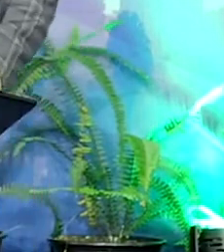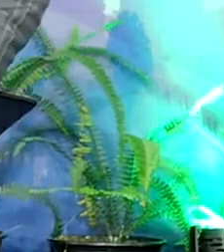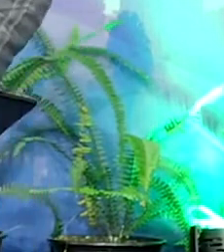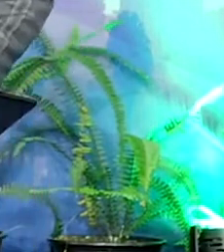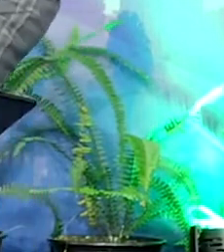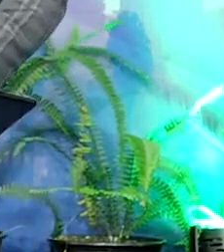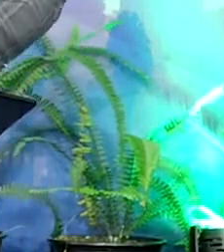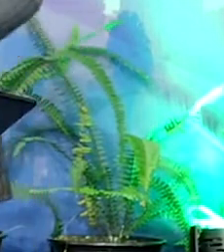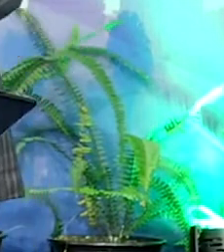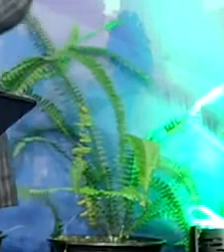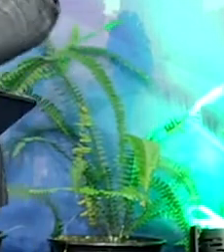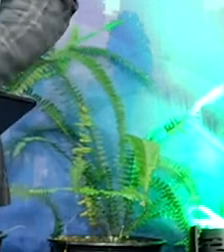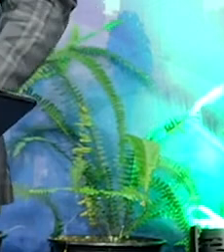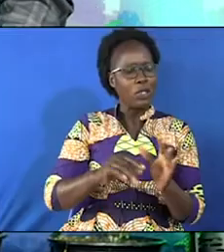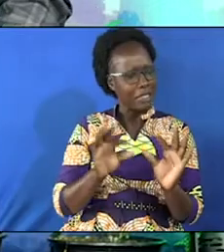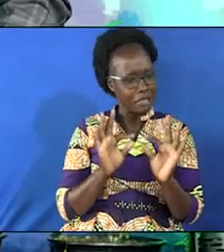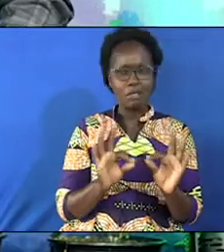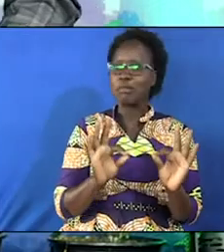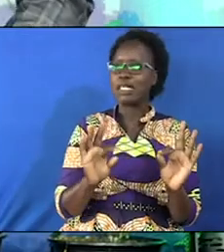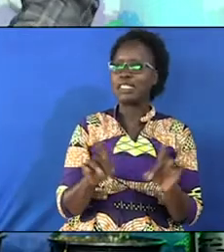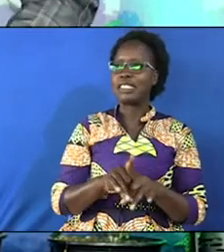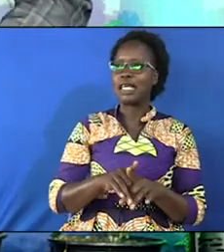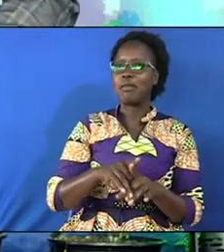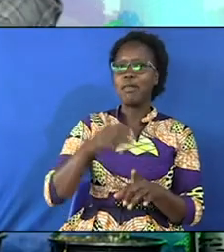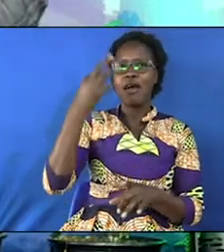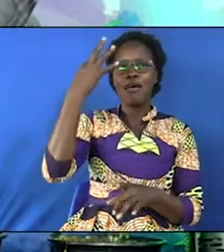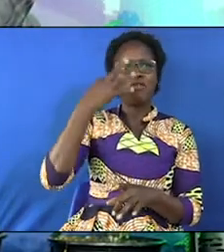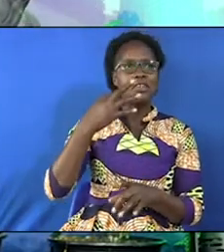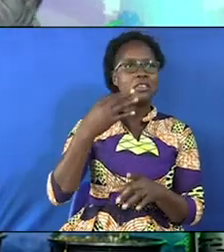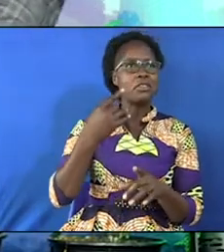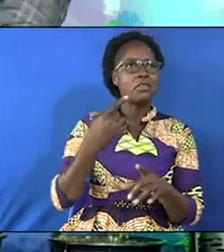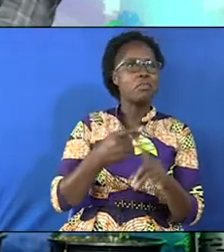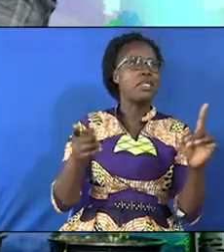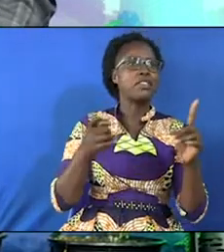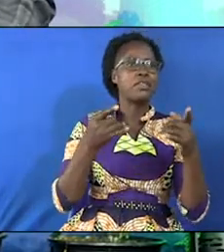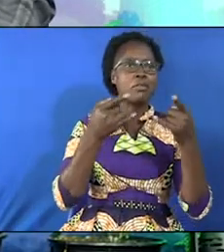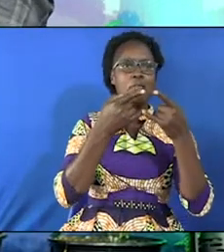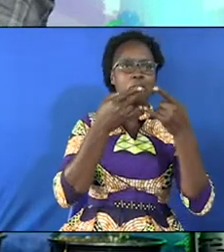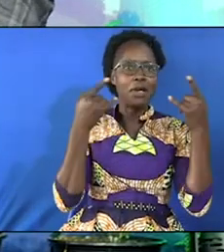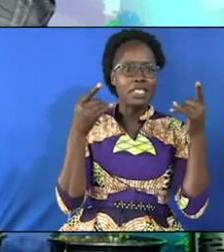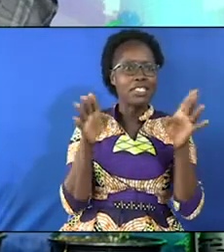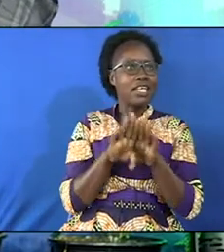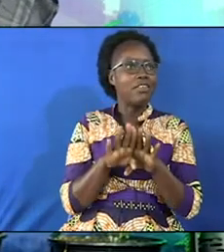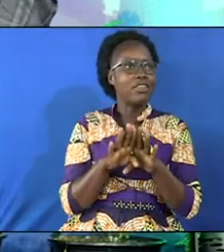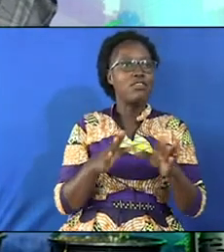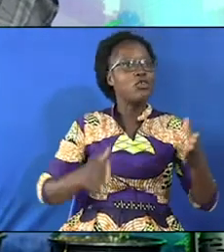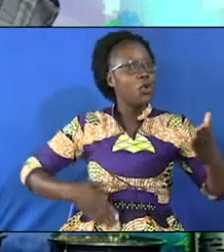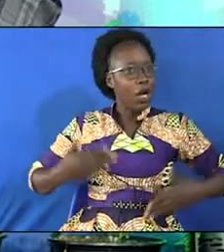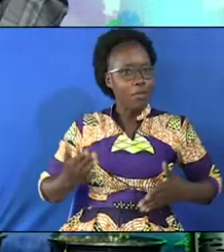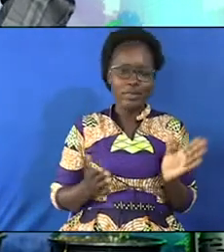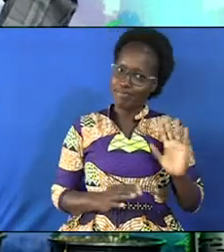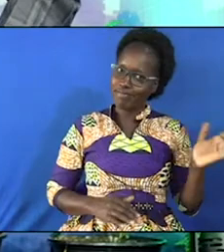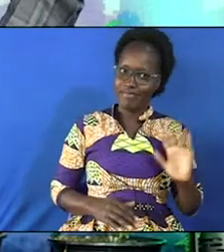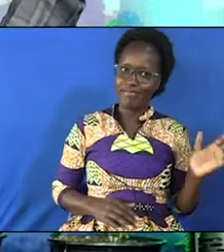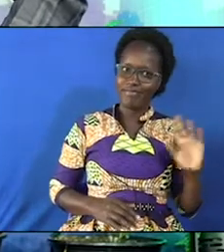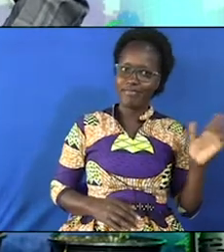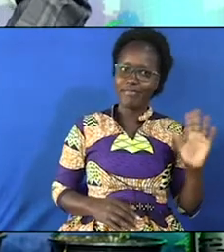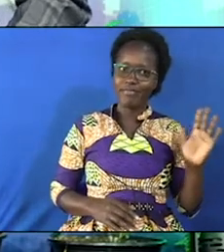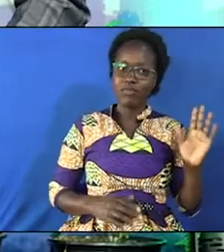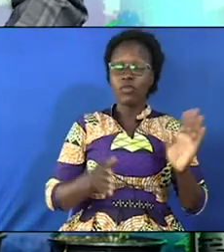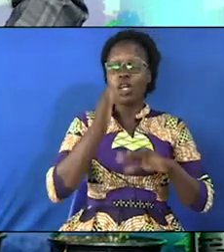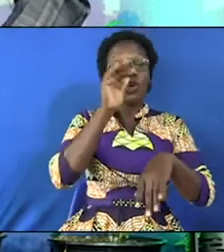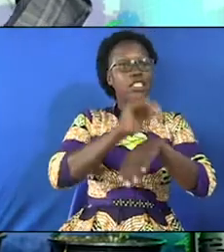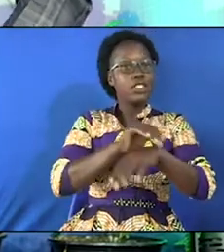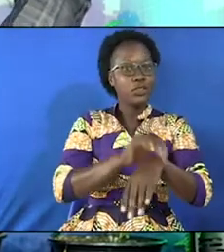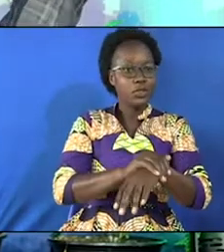is in the smartness is reflected in the faces, though covered in masks. So if you are happy, please wave. God is good.